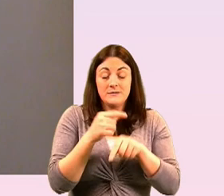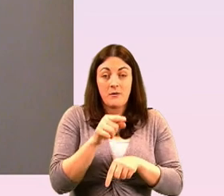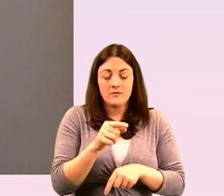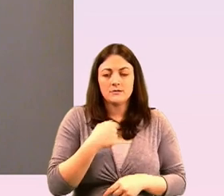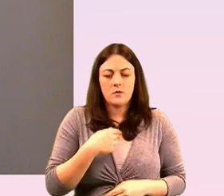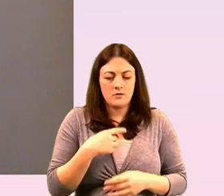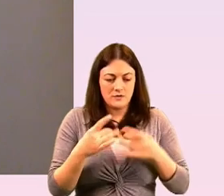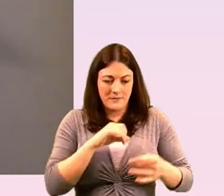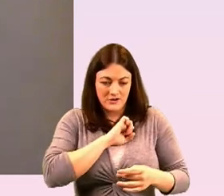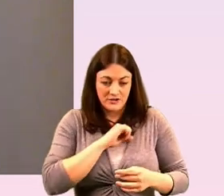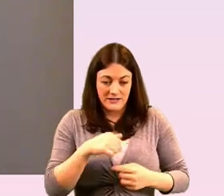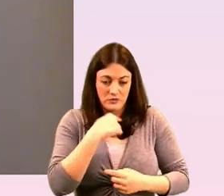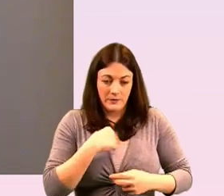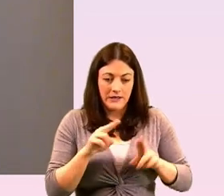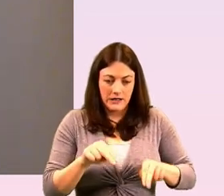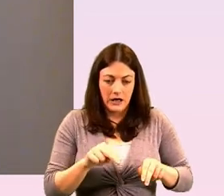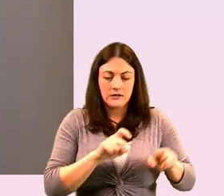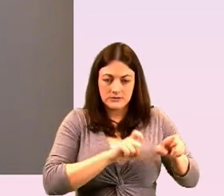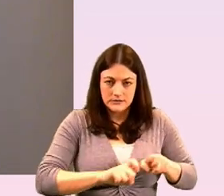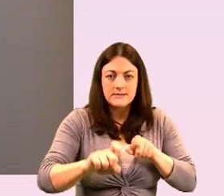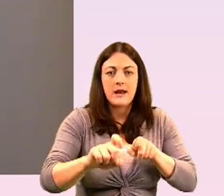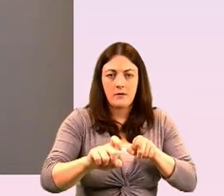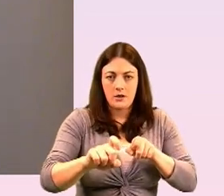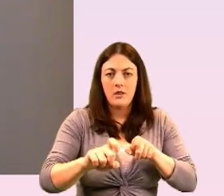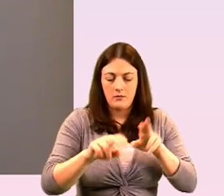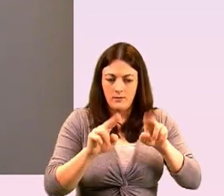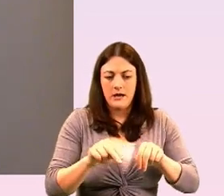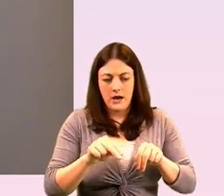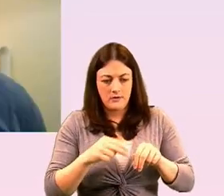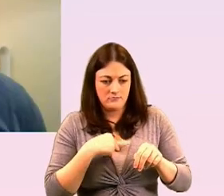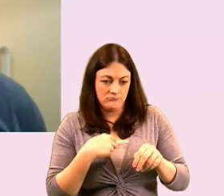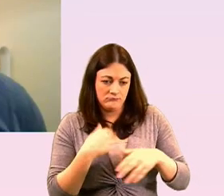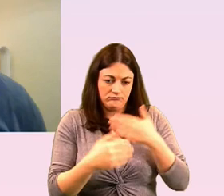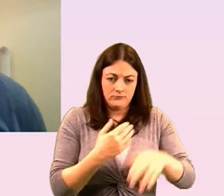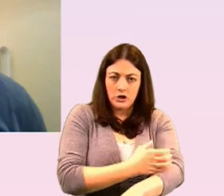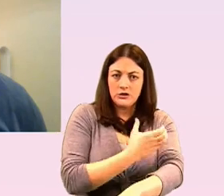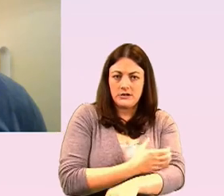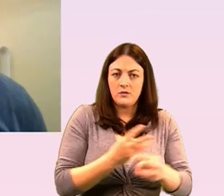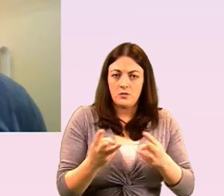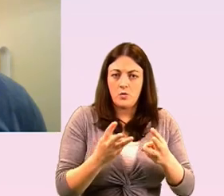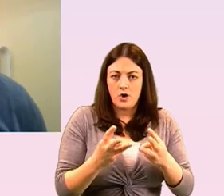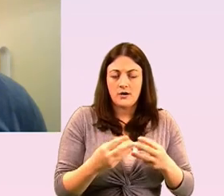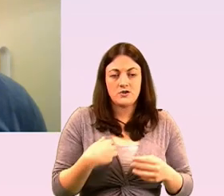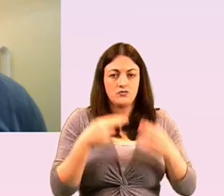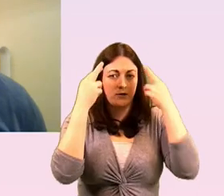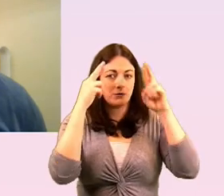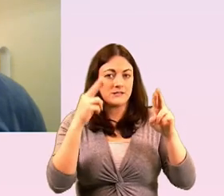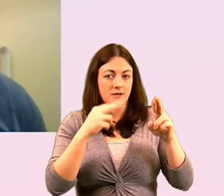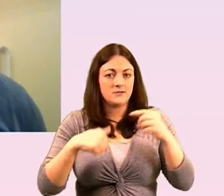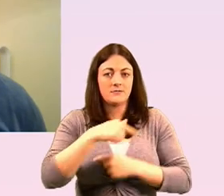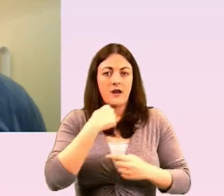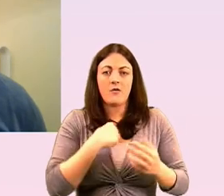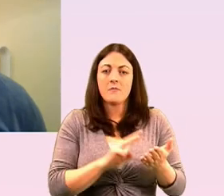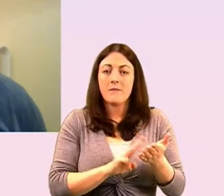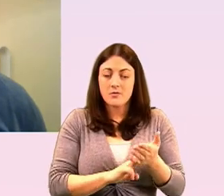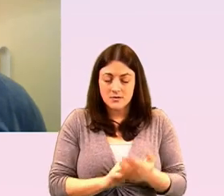it in business so that it can keep amplifying uh our community's voices great thanks lisa and finally just go